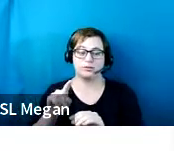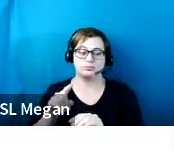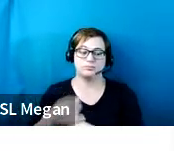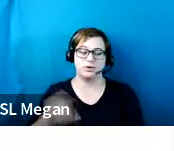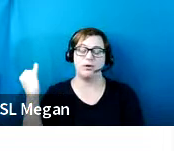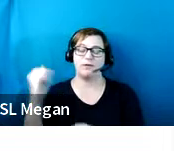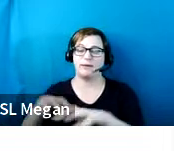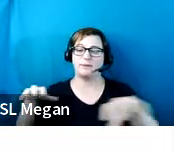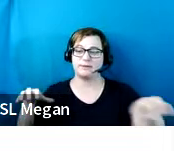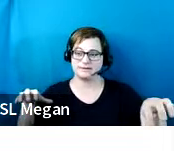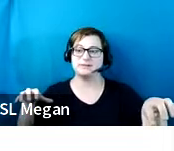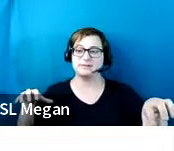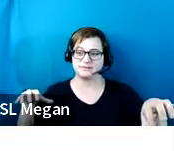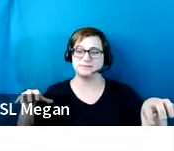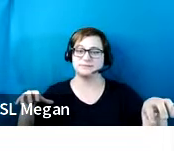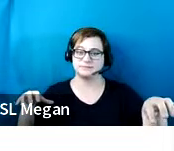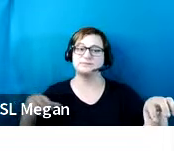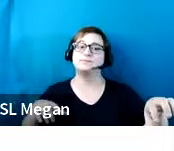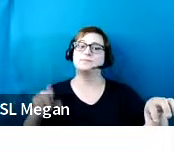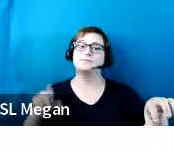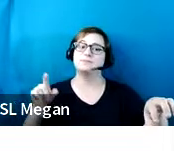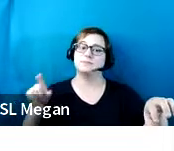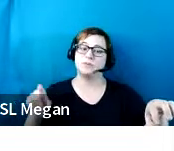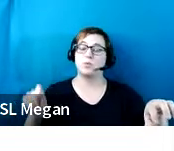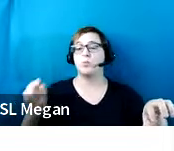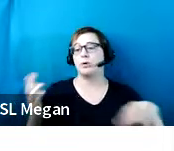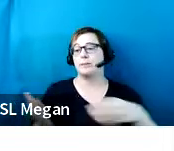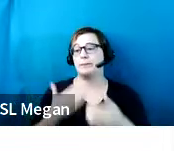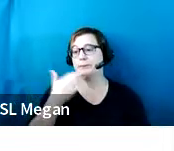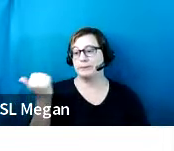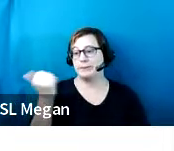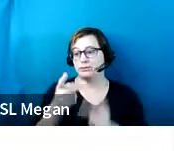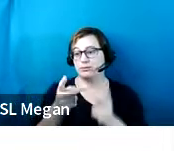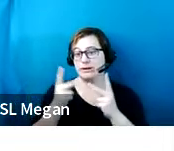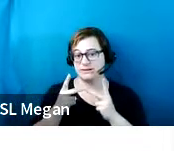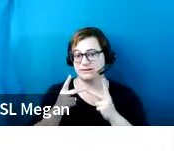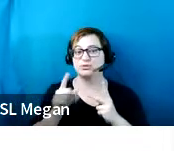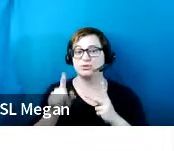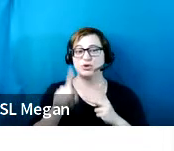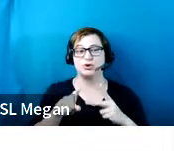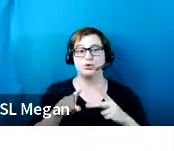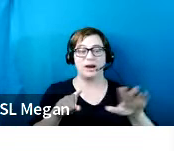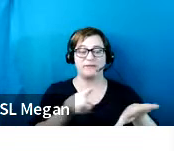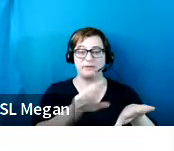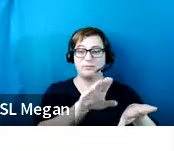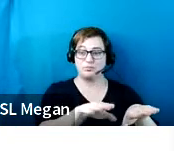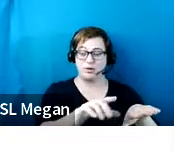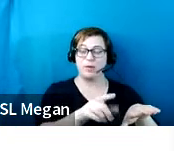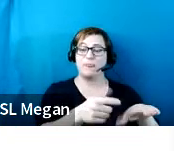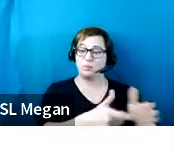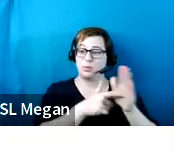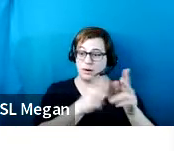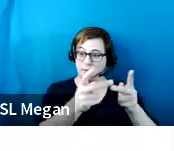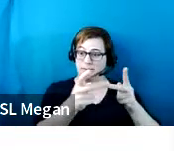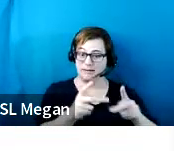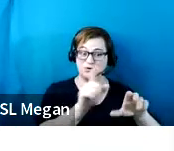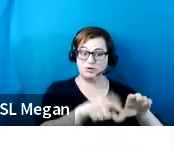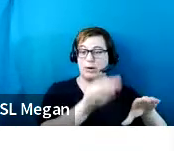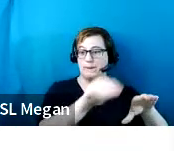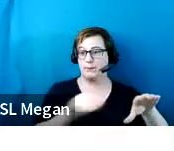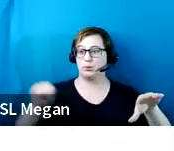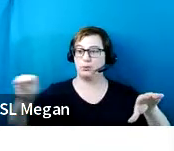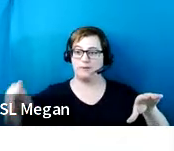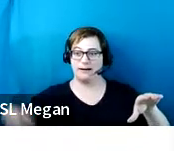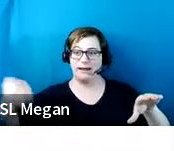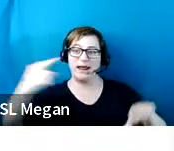convenient location for the accessible parking, you can move those accessible parking spaces that are required from one lot into the